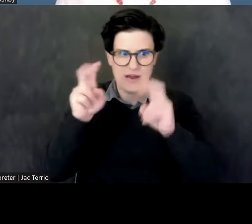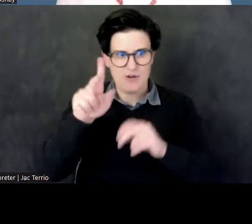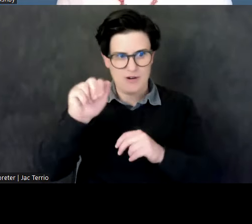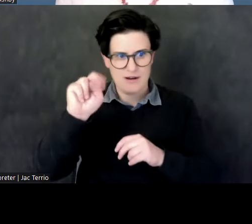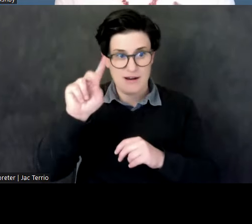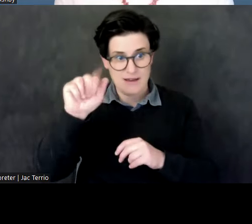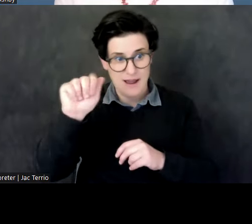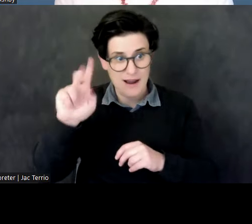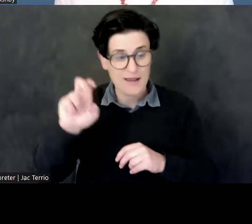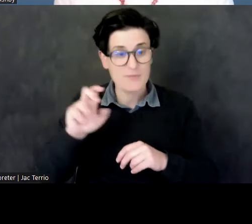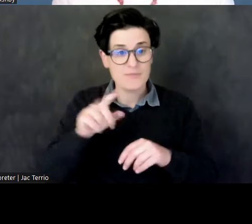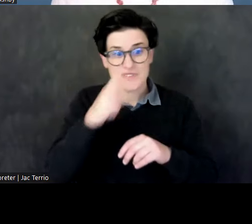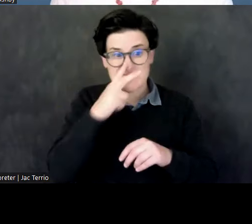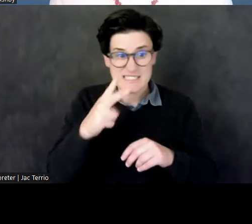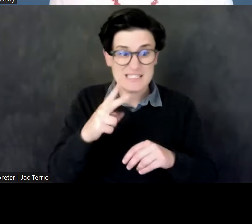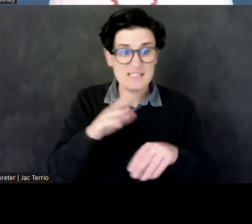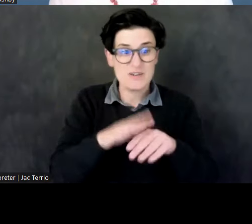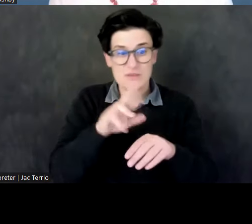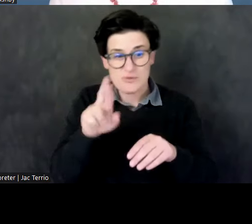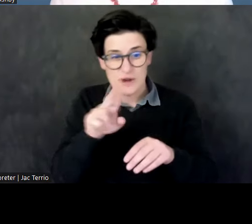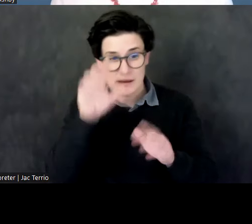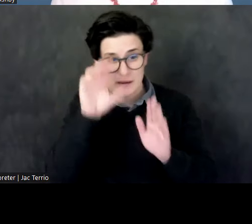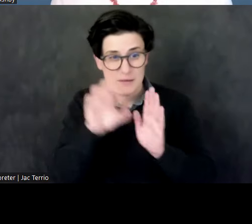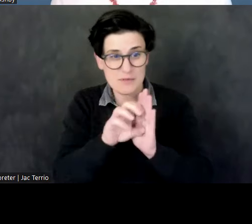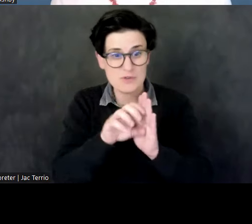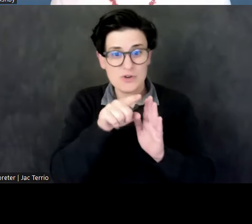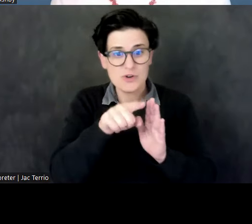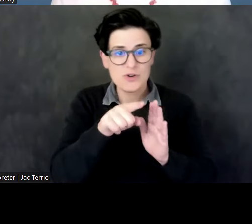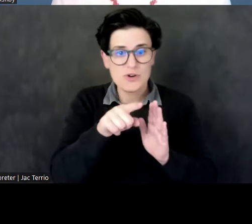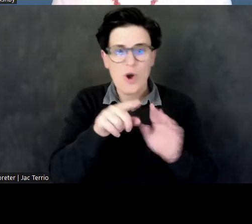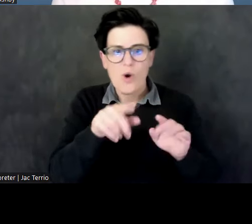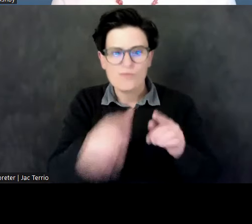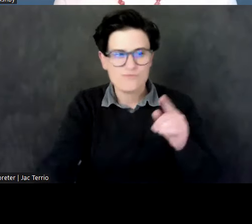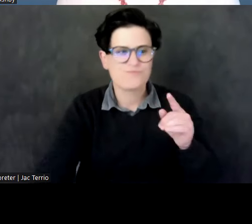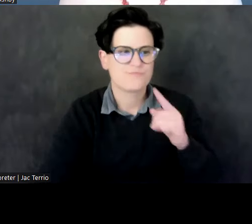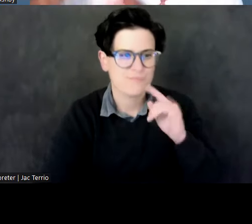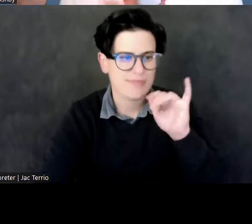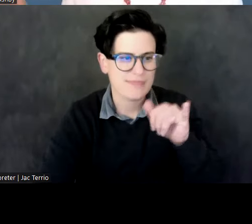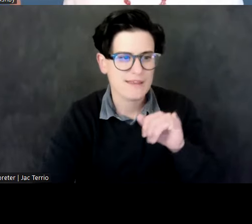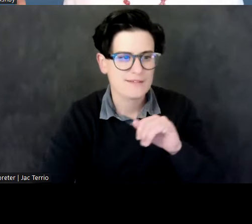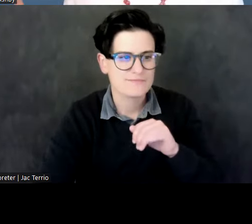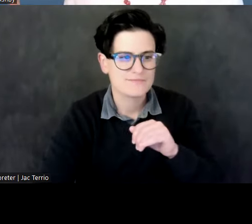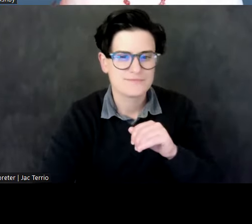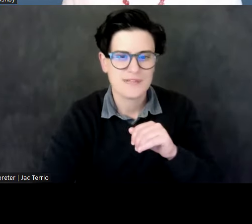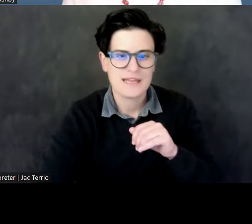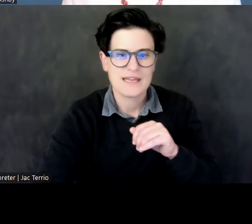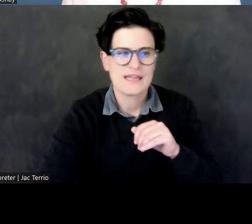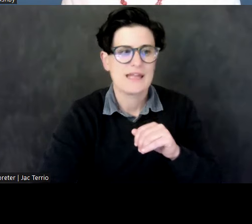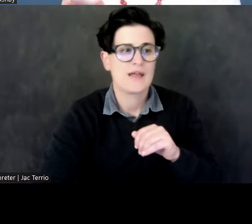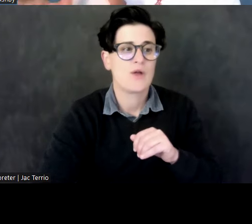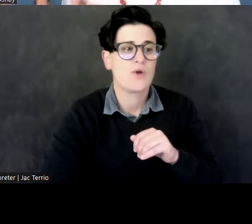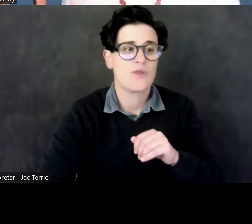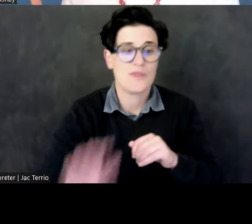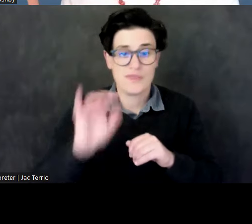right, being embraced by the ram-headed god Amun. This ram-headed